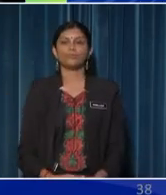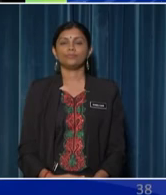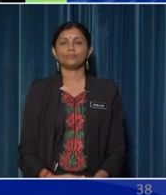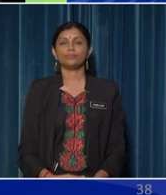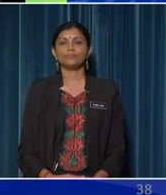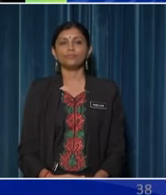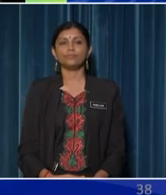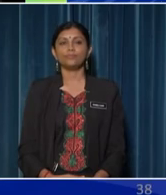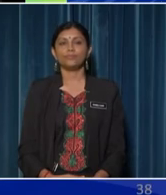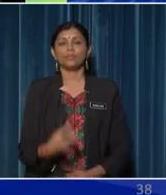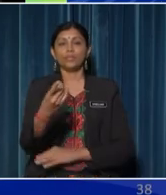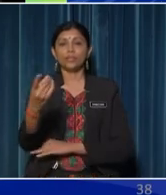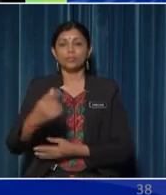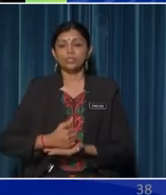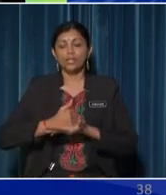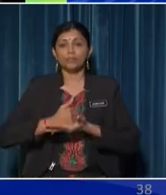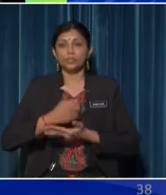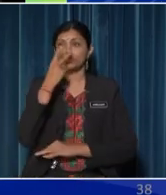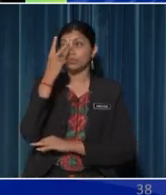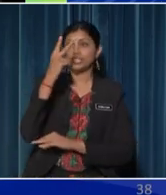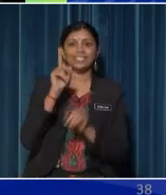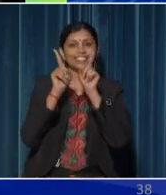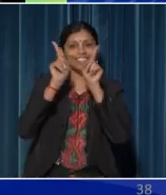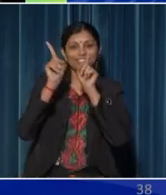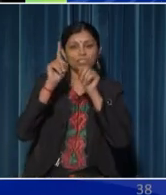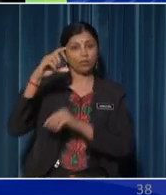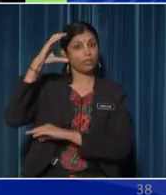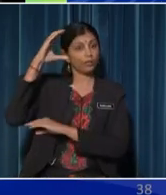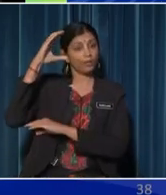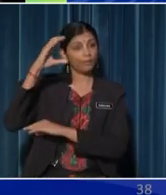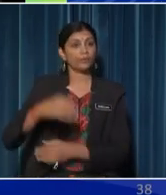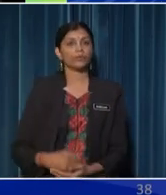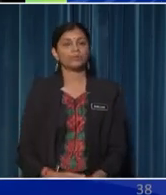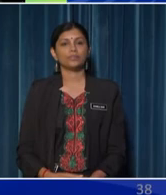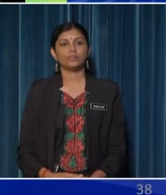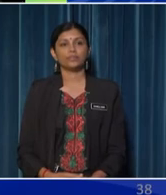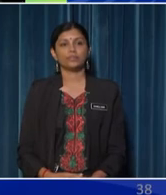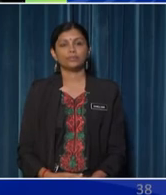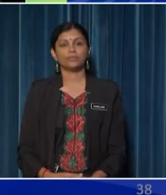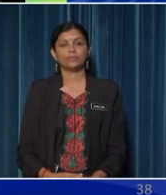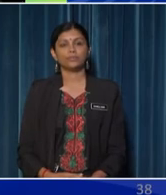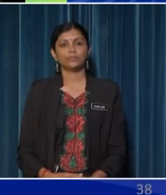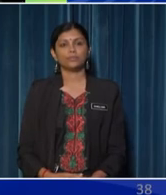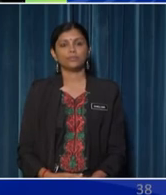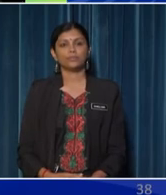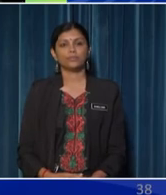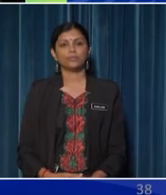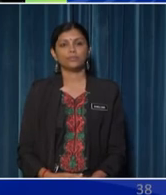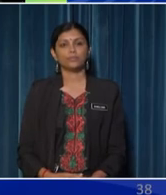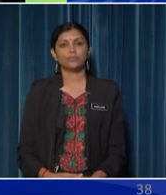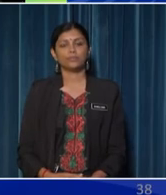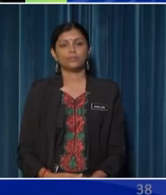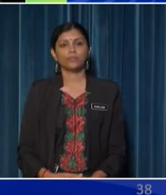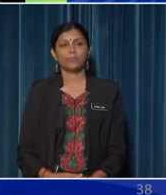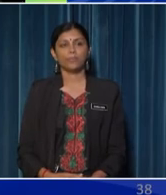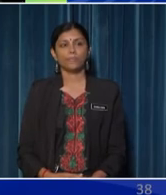The device will help us to see the stars, the moon and the planets better compared to if we only use our sense of